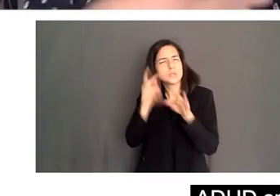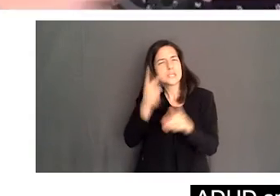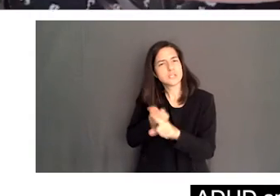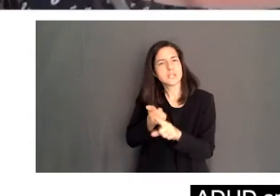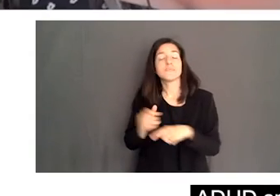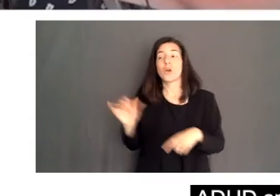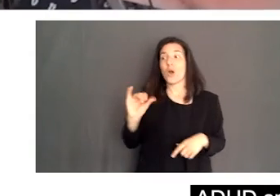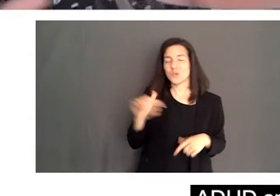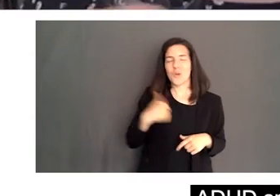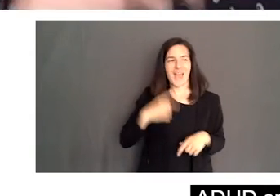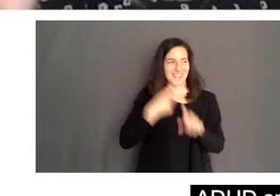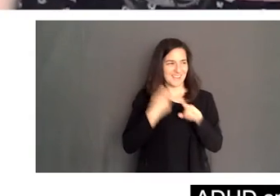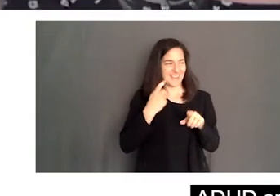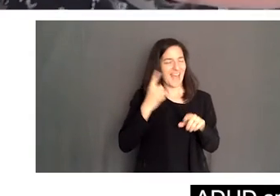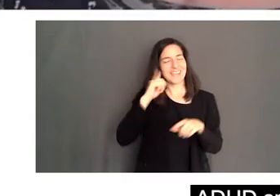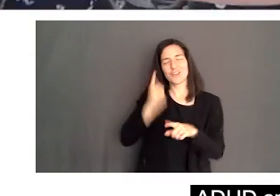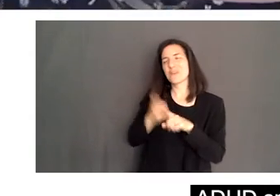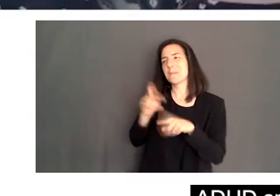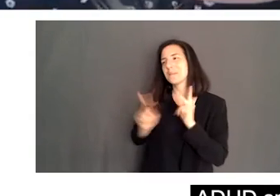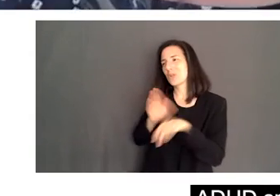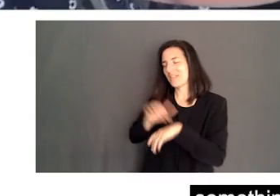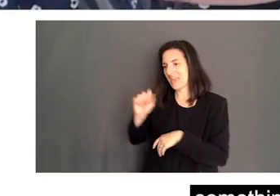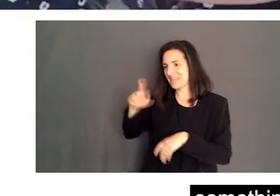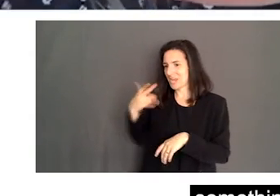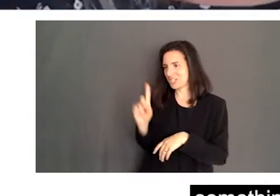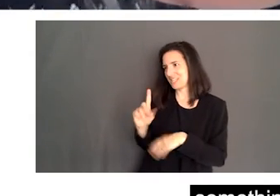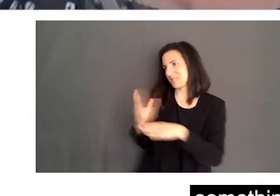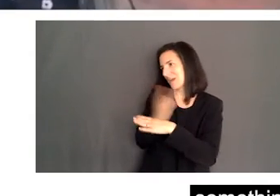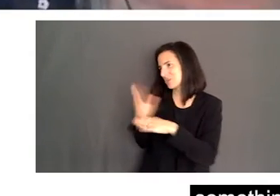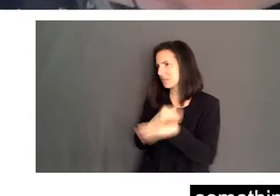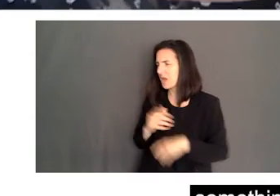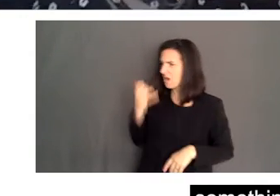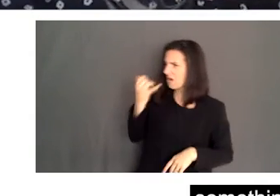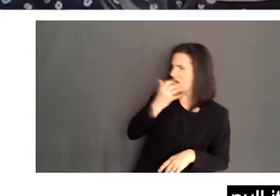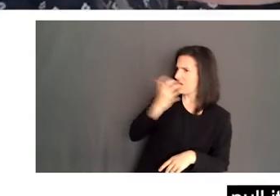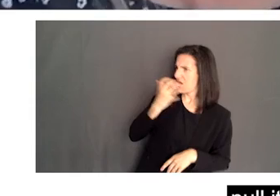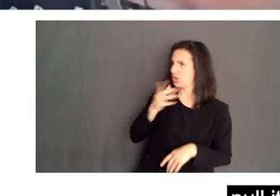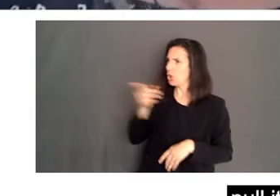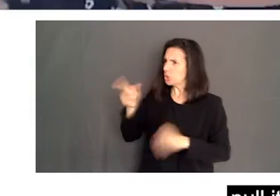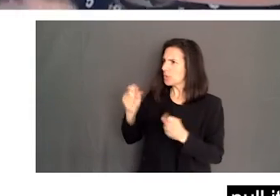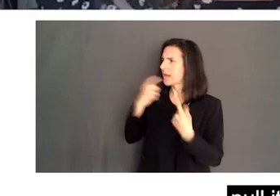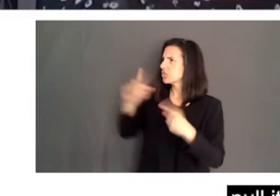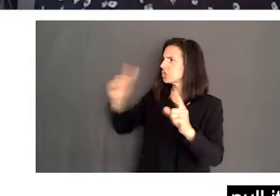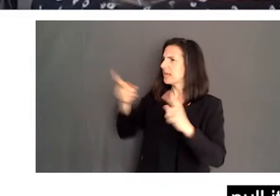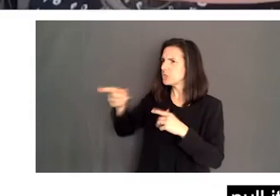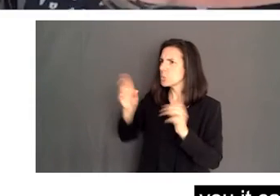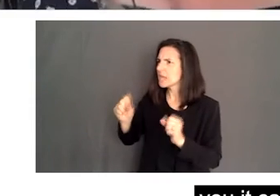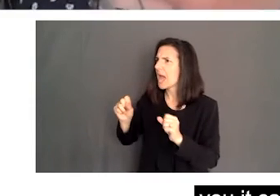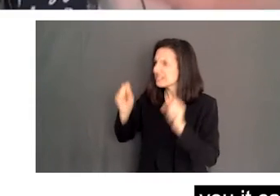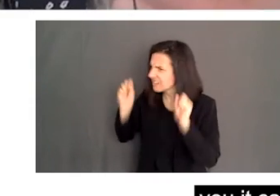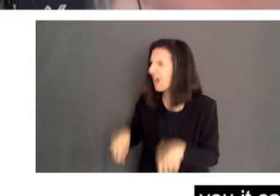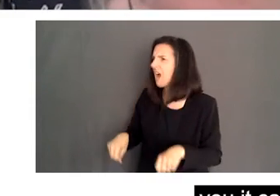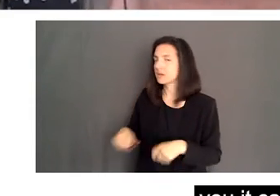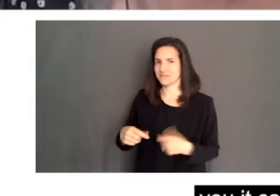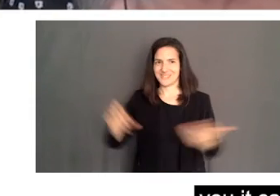on the ADHD spectrum, that they just are, so you can do something, like you can achieve this stuff, you can pull it together. And I'm like, I'm here to tell you, it